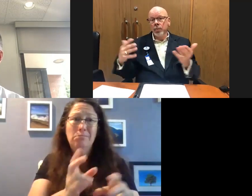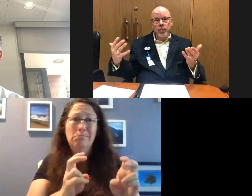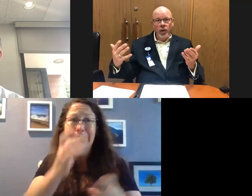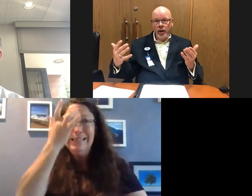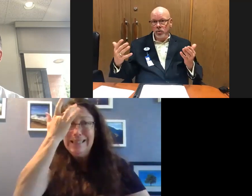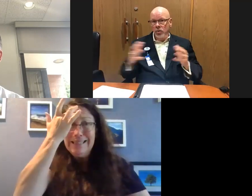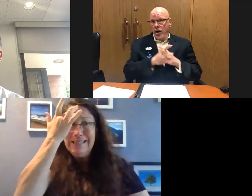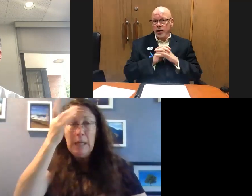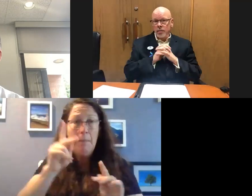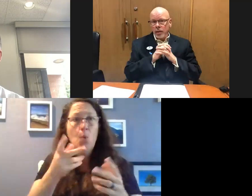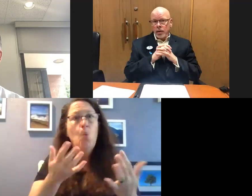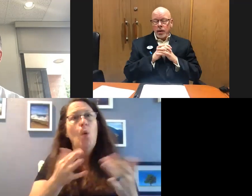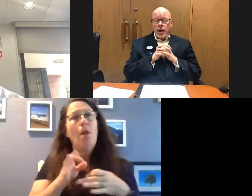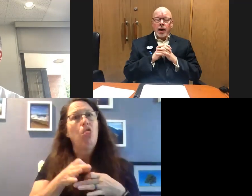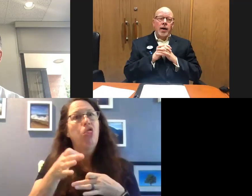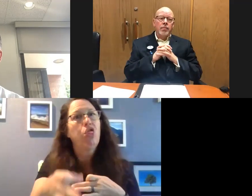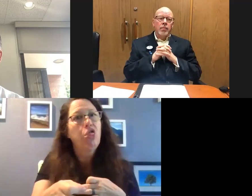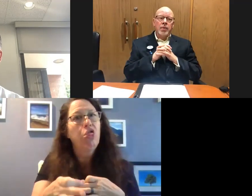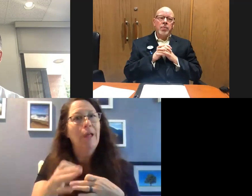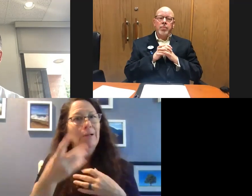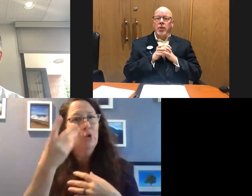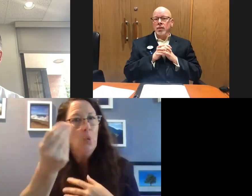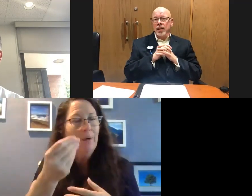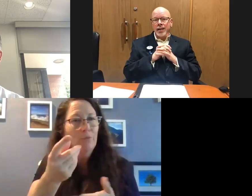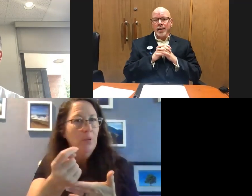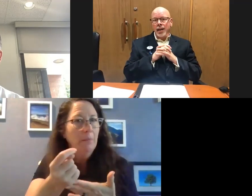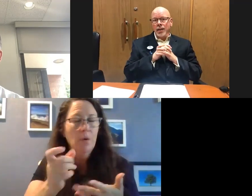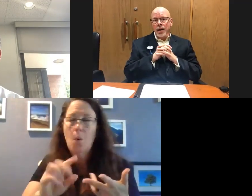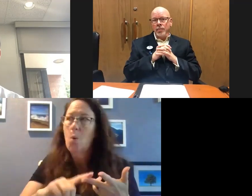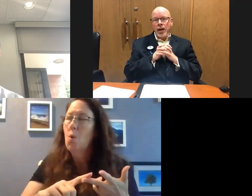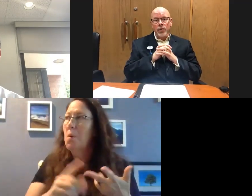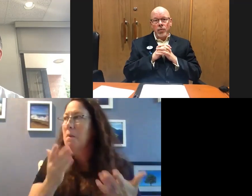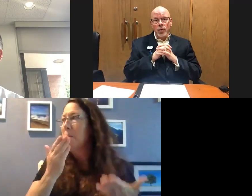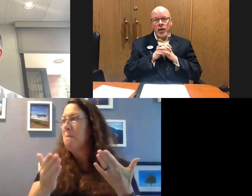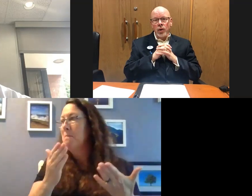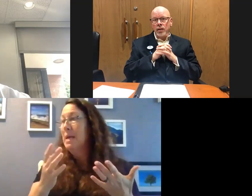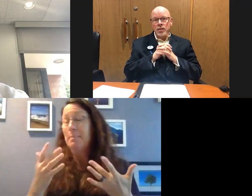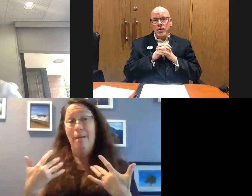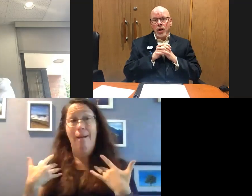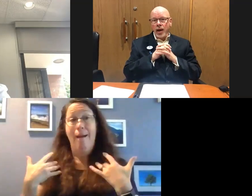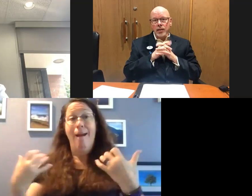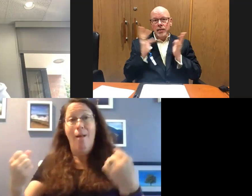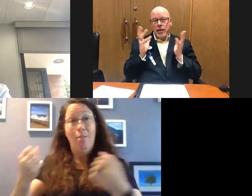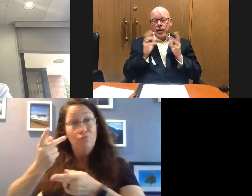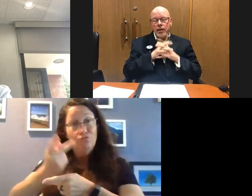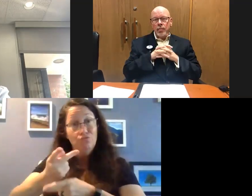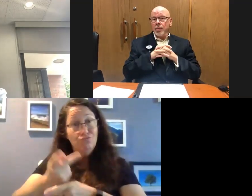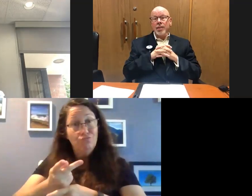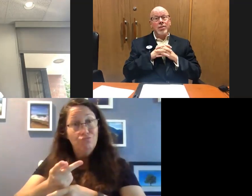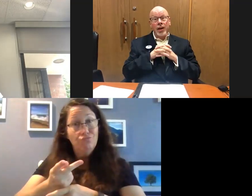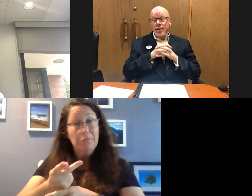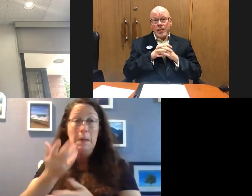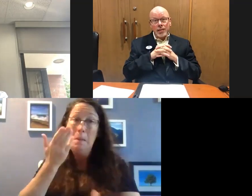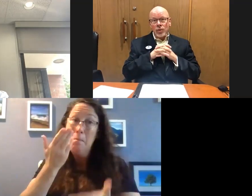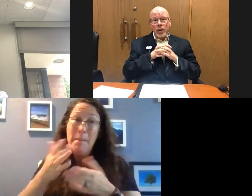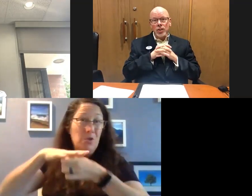Maybe people waited too long. Maybe people did not get health and wellness checks. Maybe